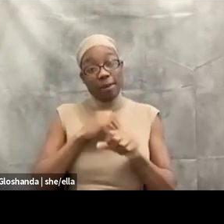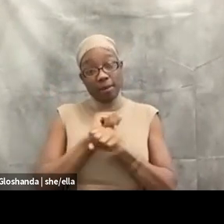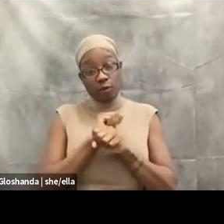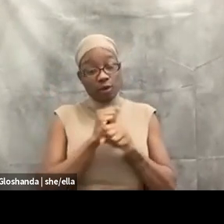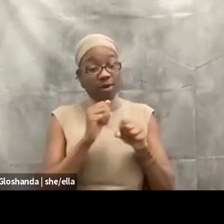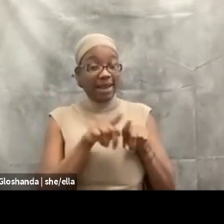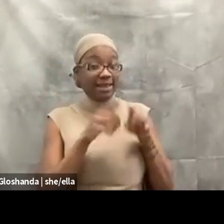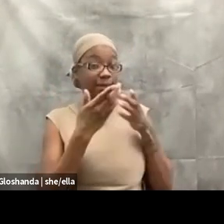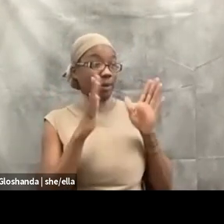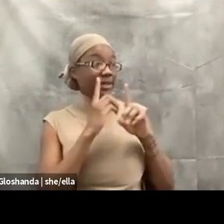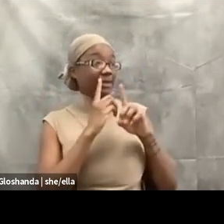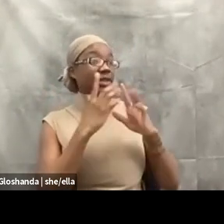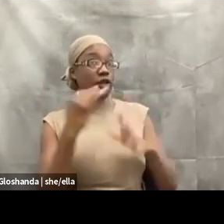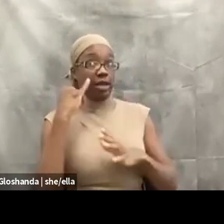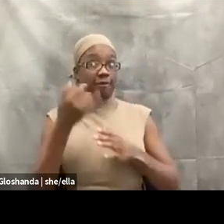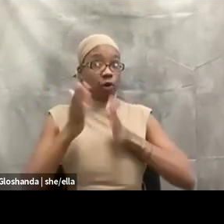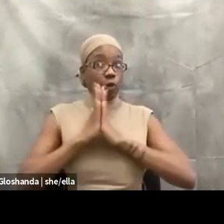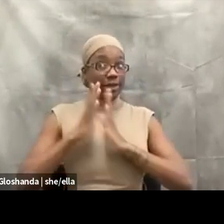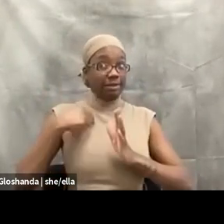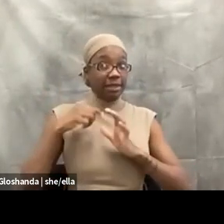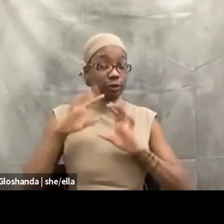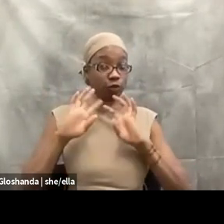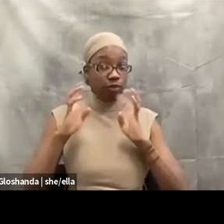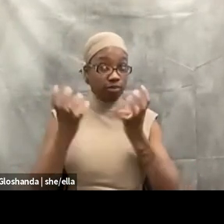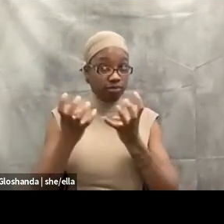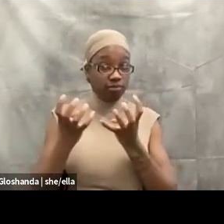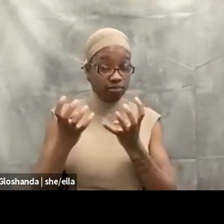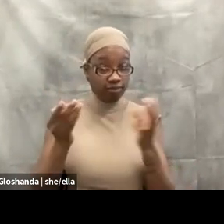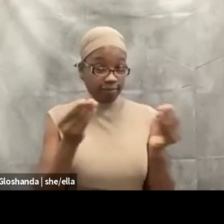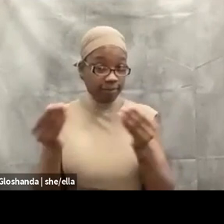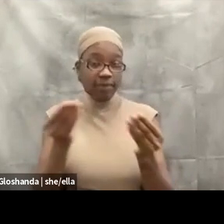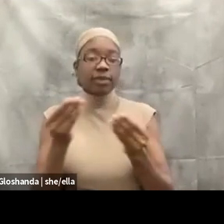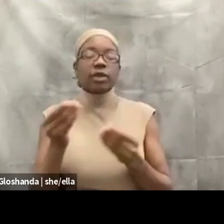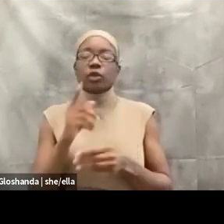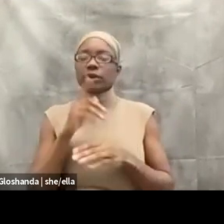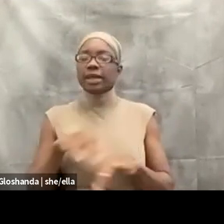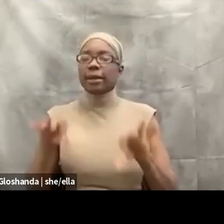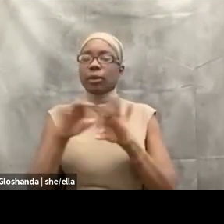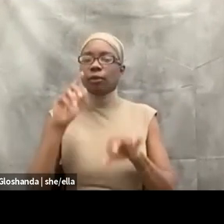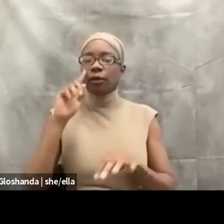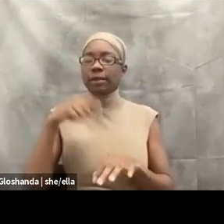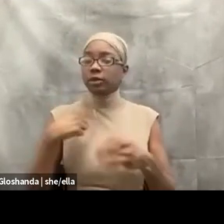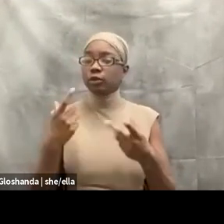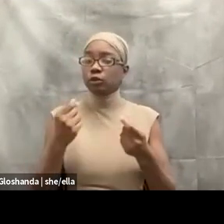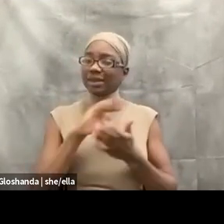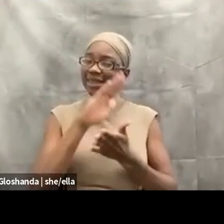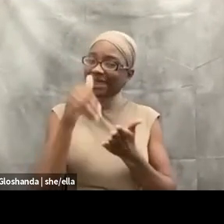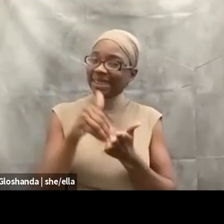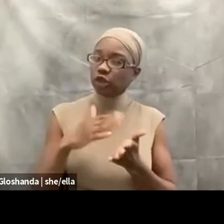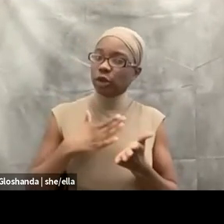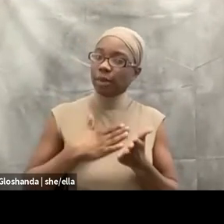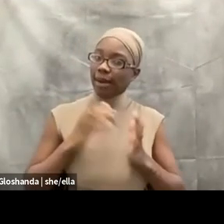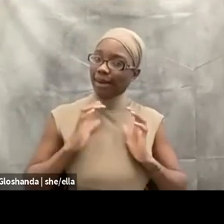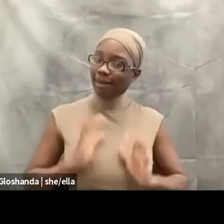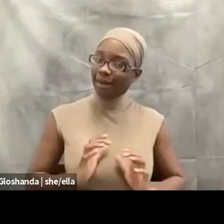defender, if somebody asked me to do it, um, it's very important that I center my client as a person who's been harmed by a